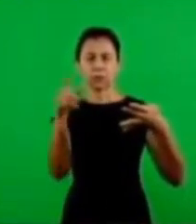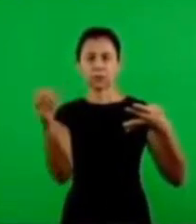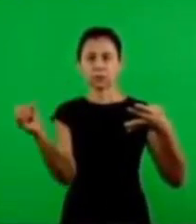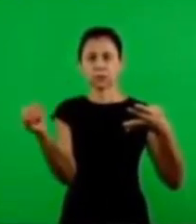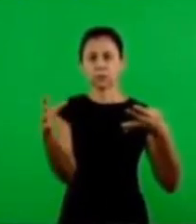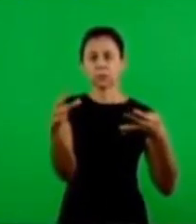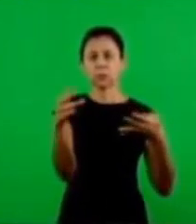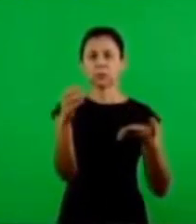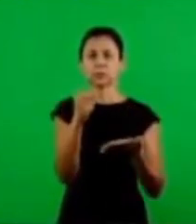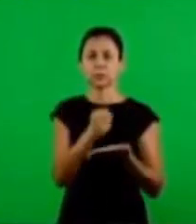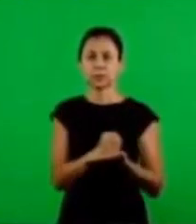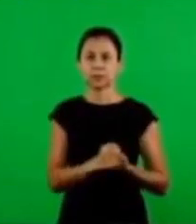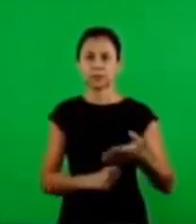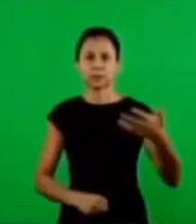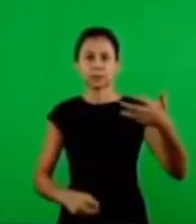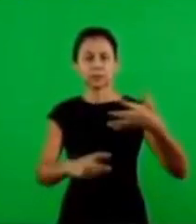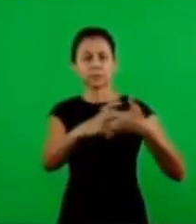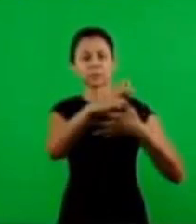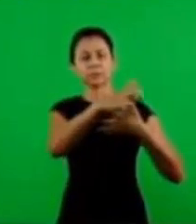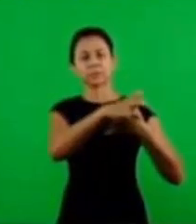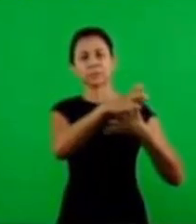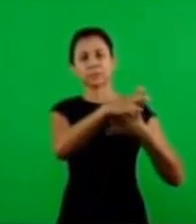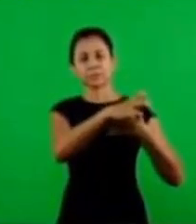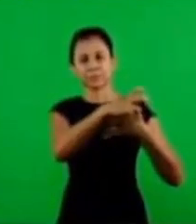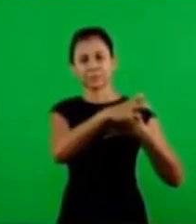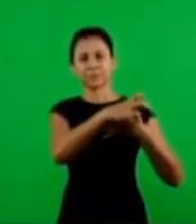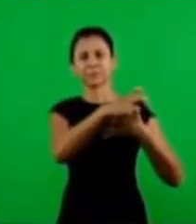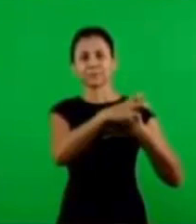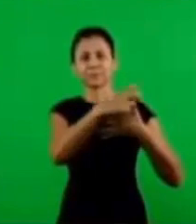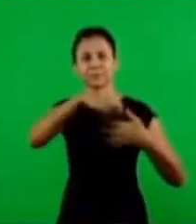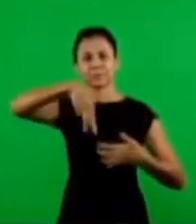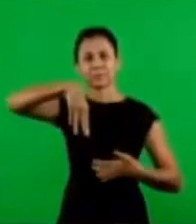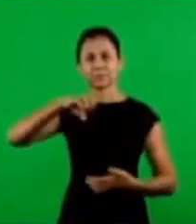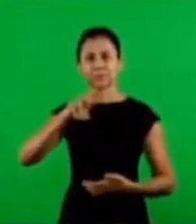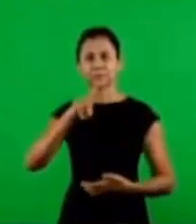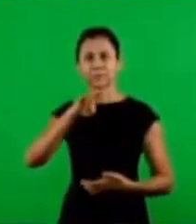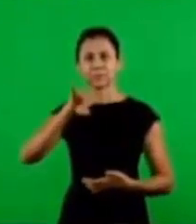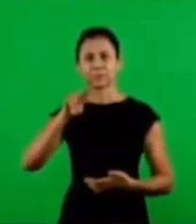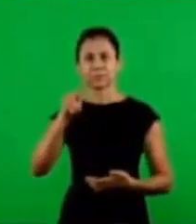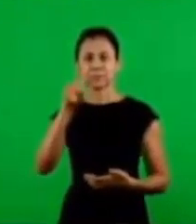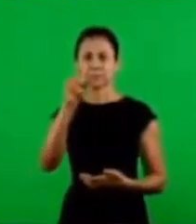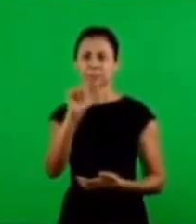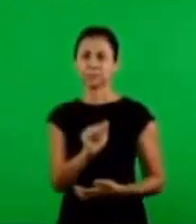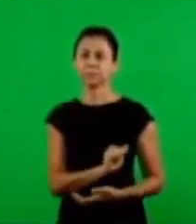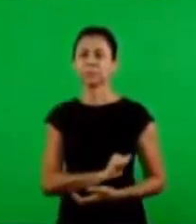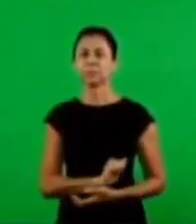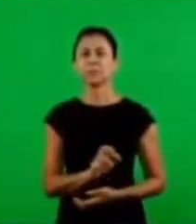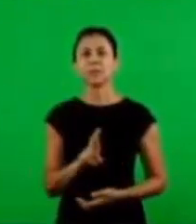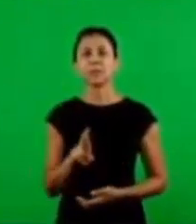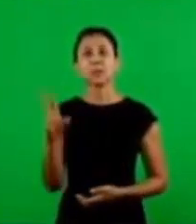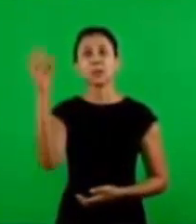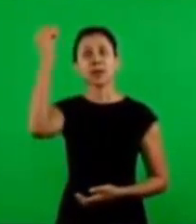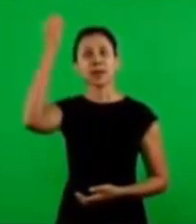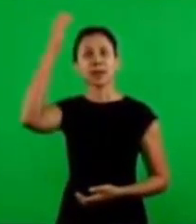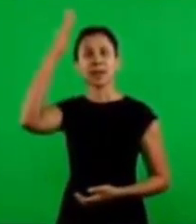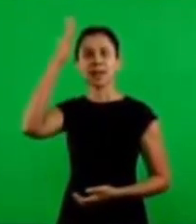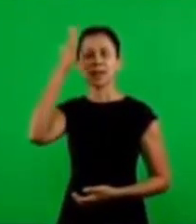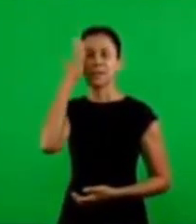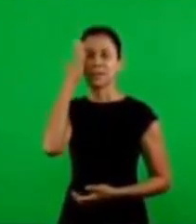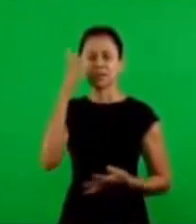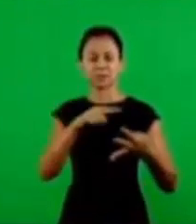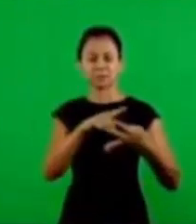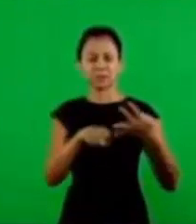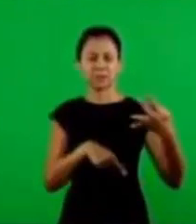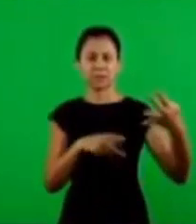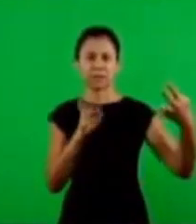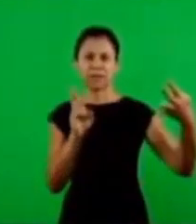the other, of the New Testament, is on the fifth dimension, or the fifth measure, that only the revelation